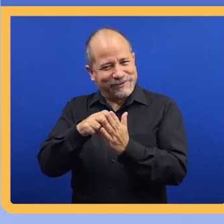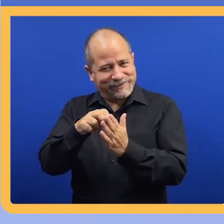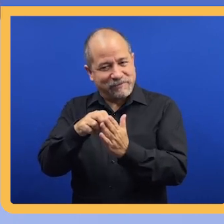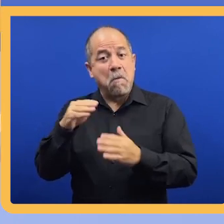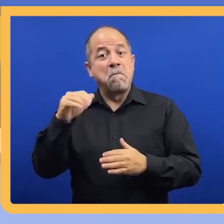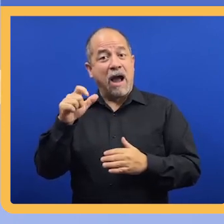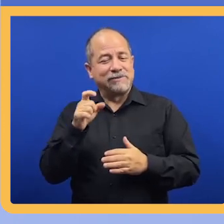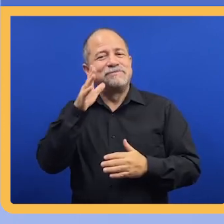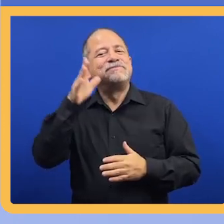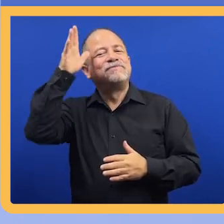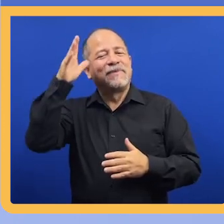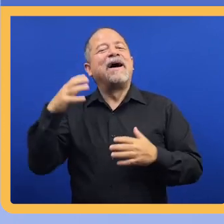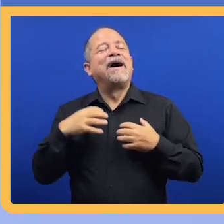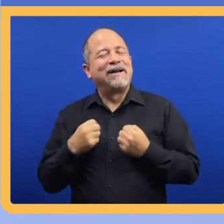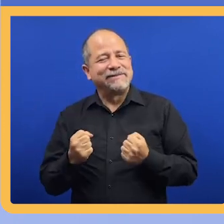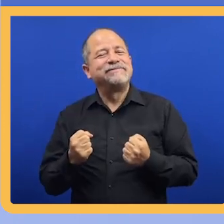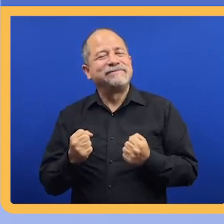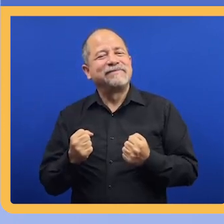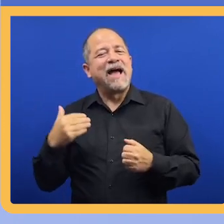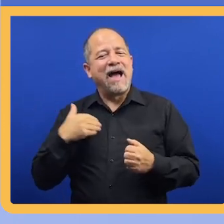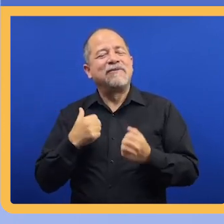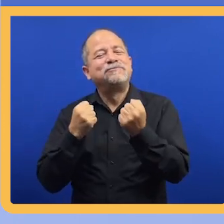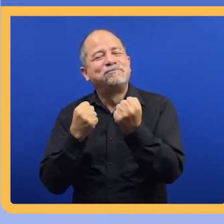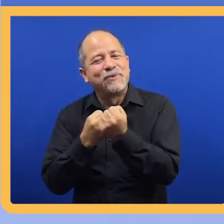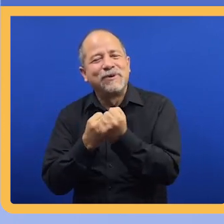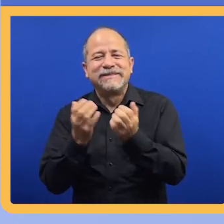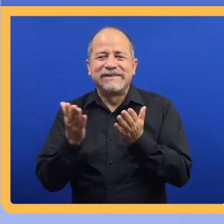have the support and services to help Max thrive.